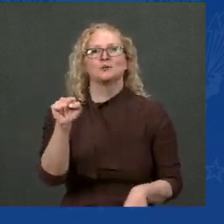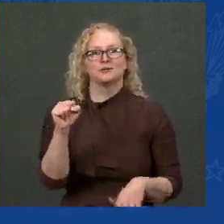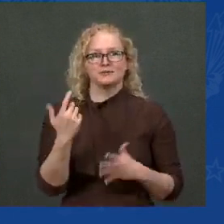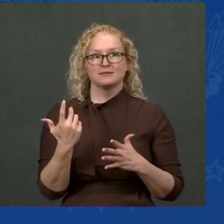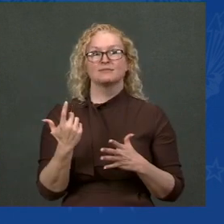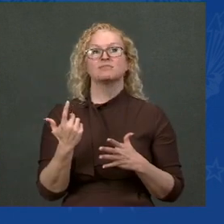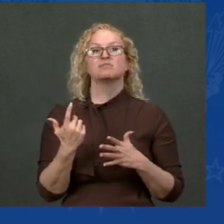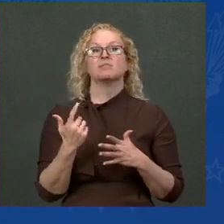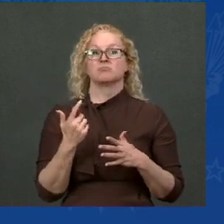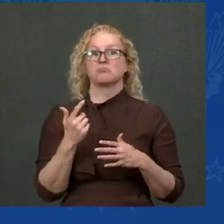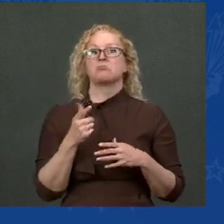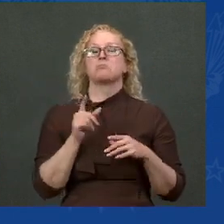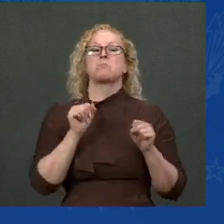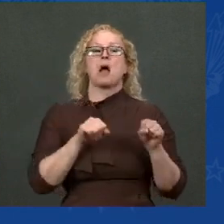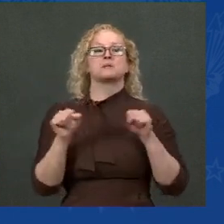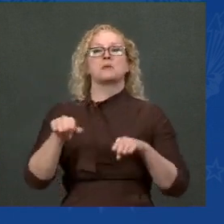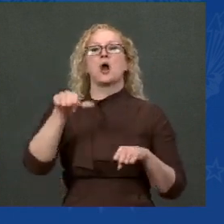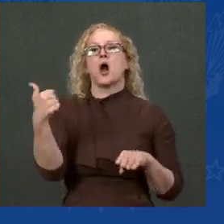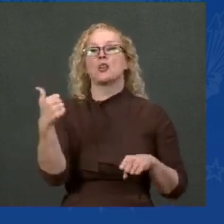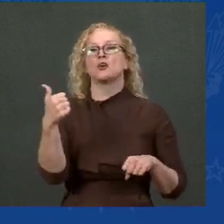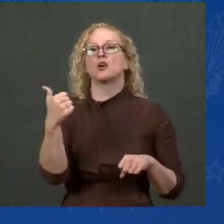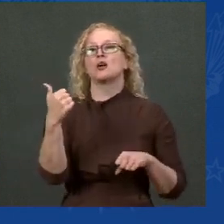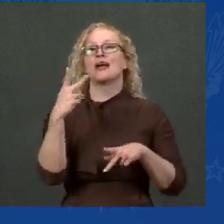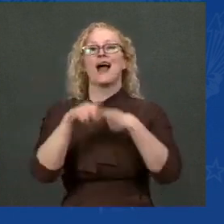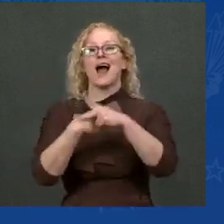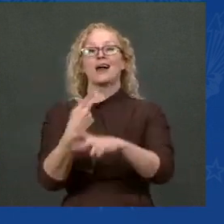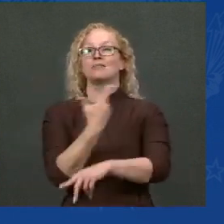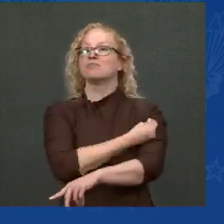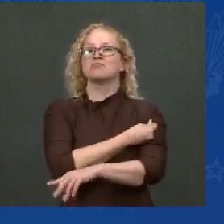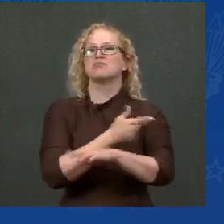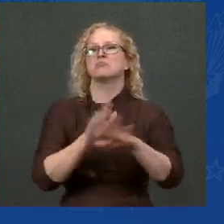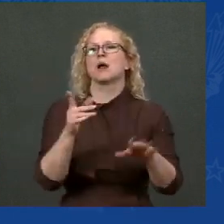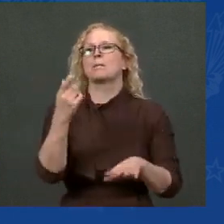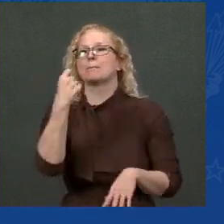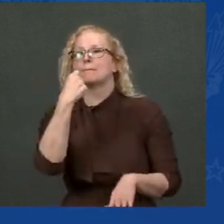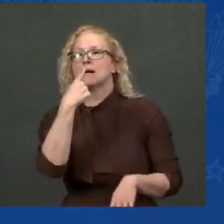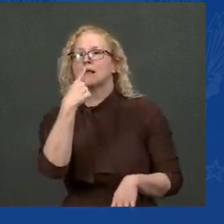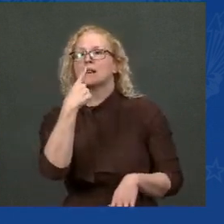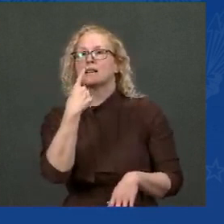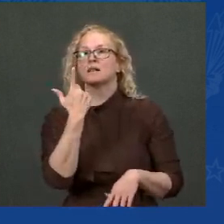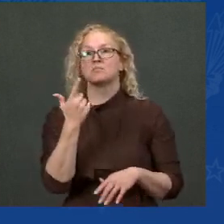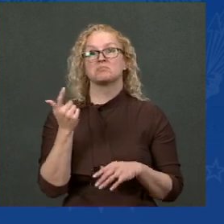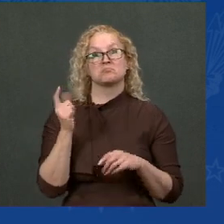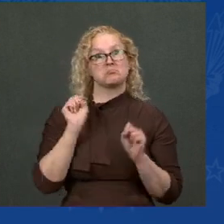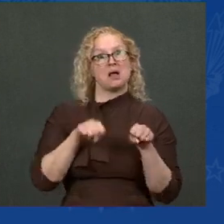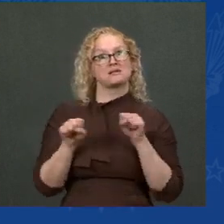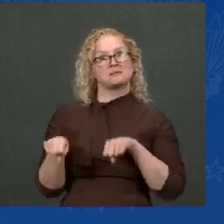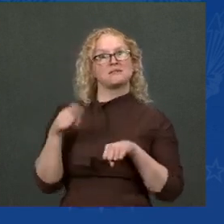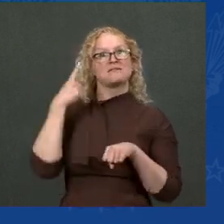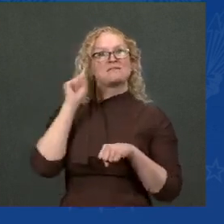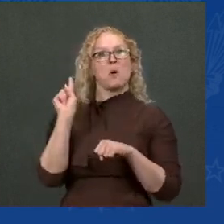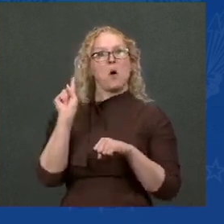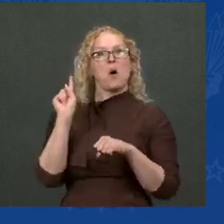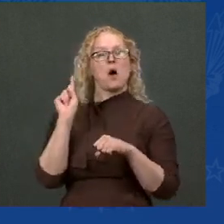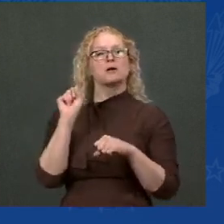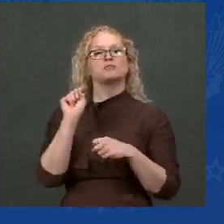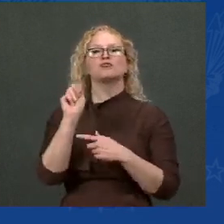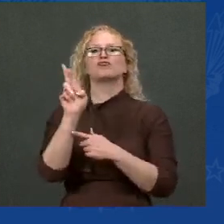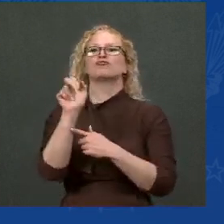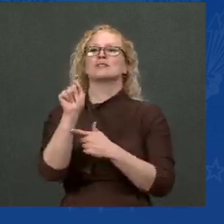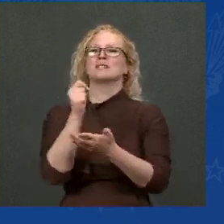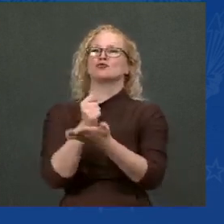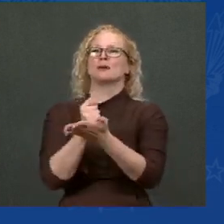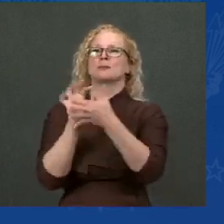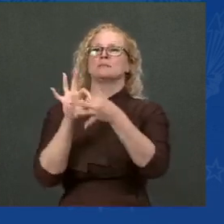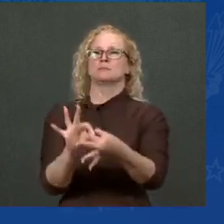a pill — a pill developed by Pfizer that may dramatically reduce the risk of being hospitalized or dying when taken